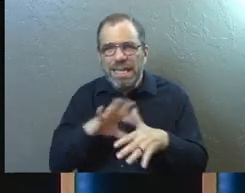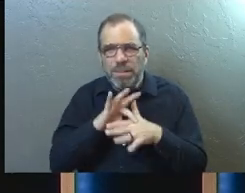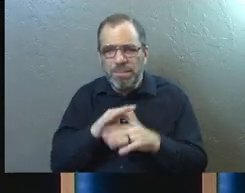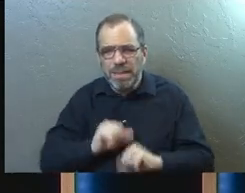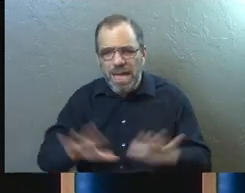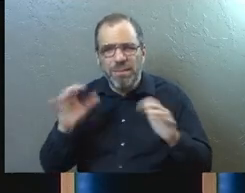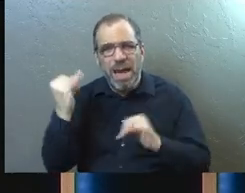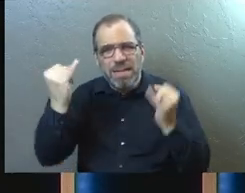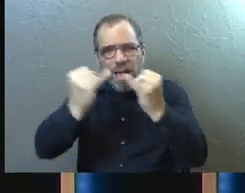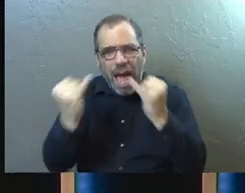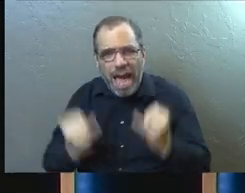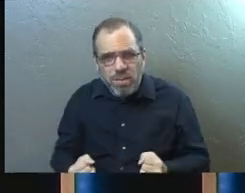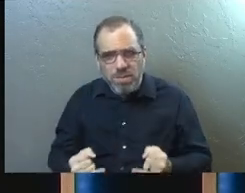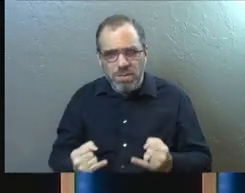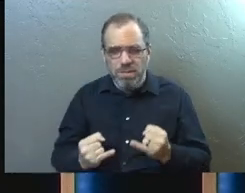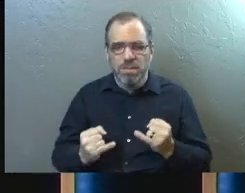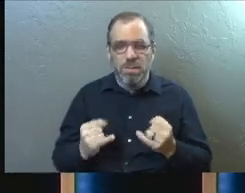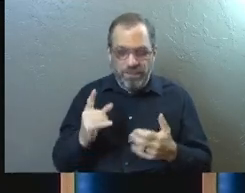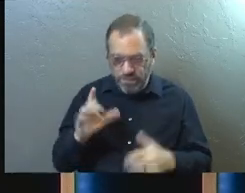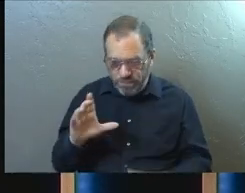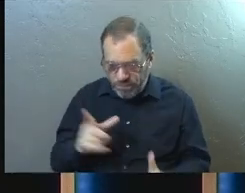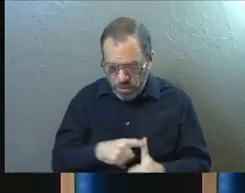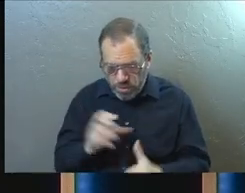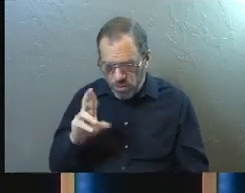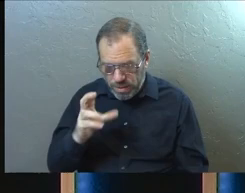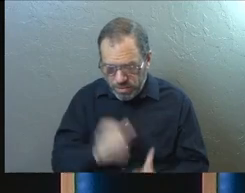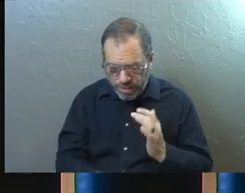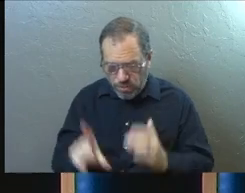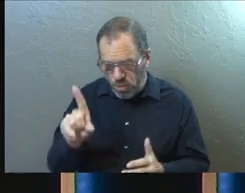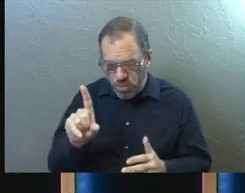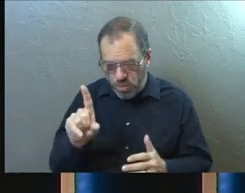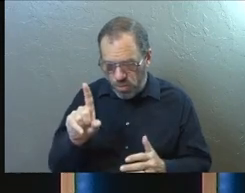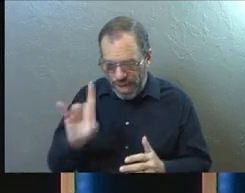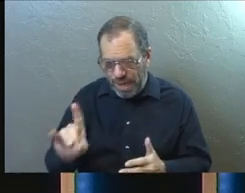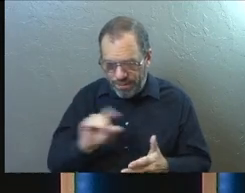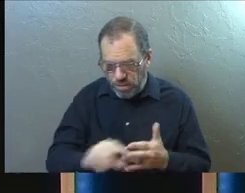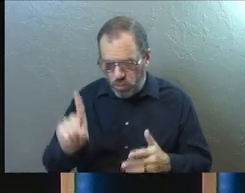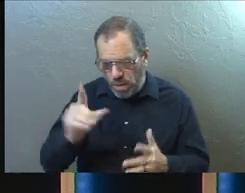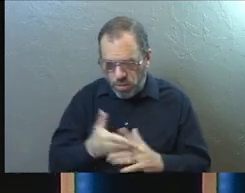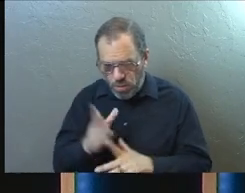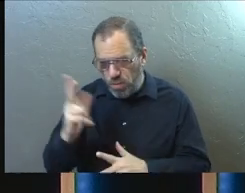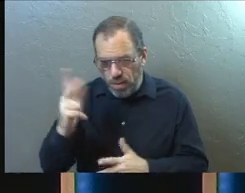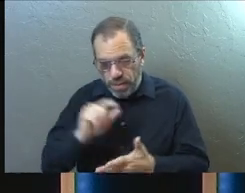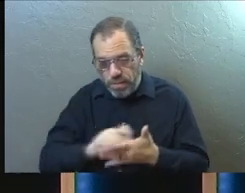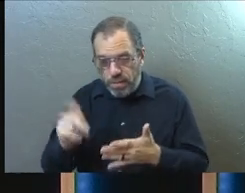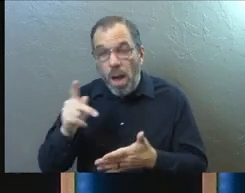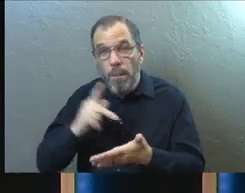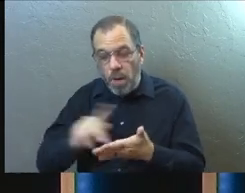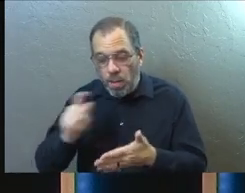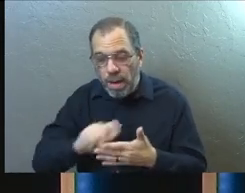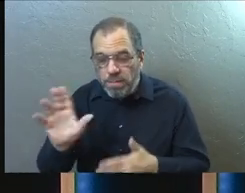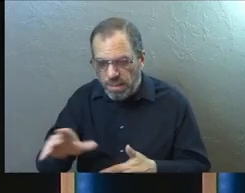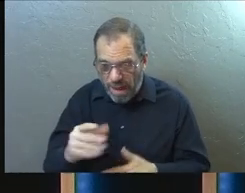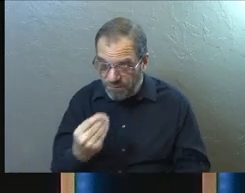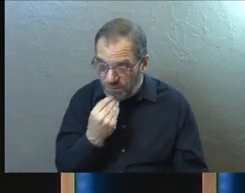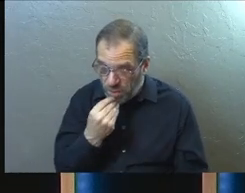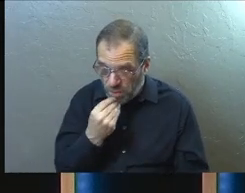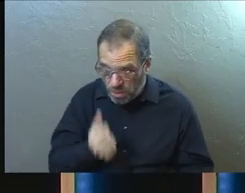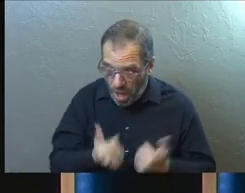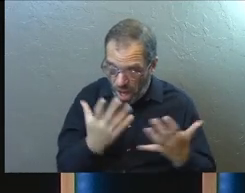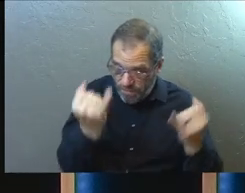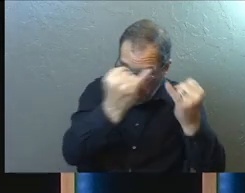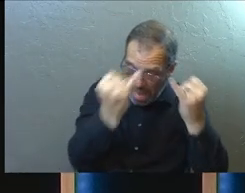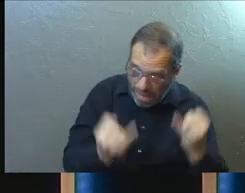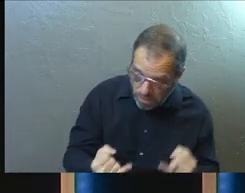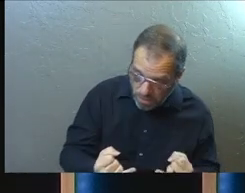meat, sacrifice to idols, and all of that. In 1 Corinthians 8, 1 through 3, this is what Paul writes. Now, regarding your question about food that has been